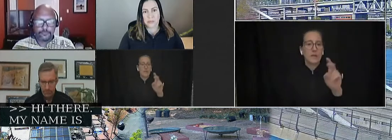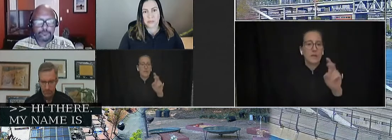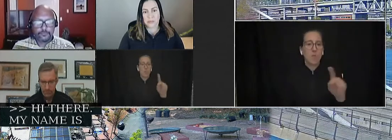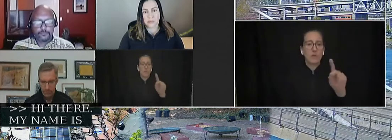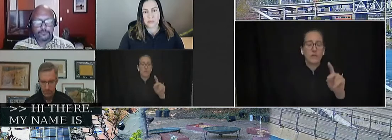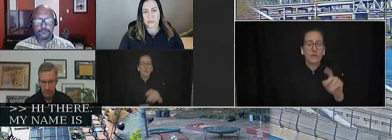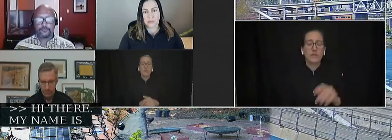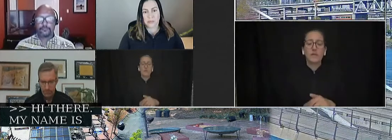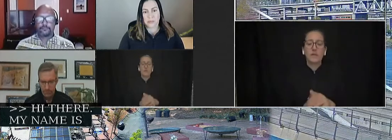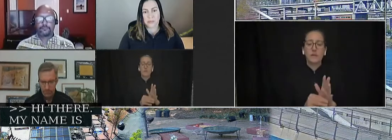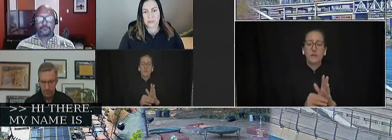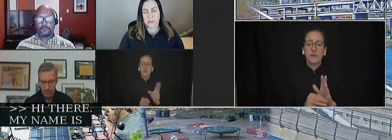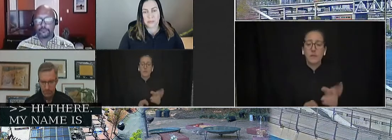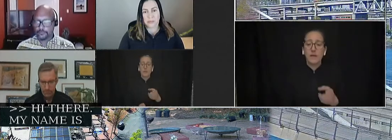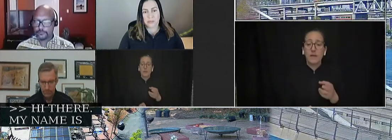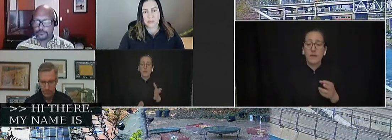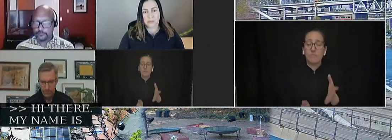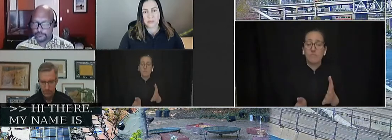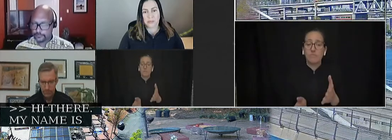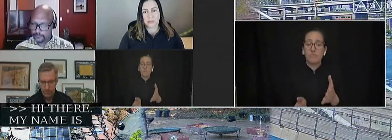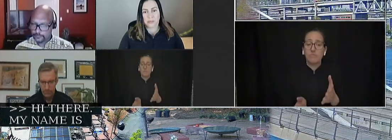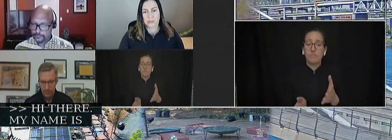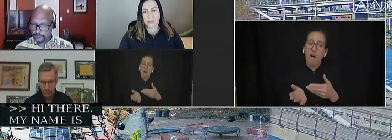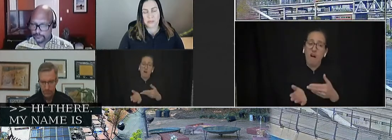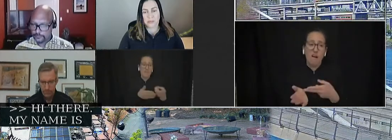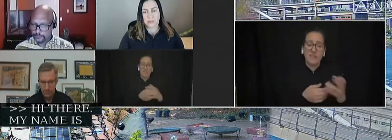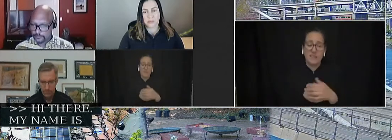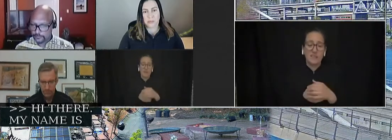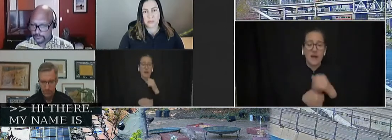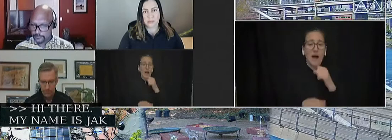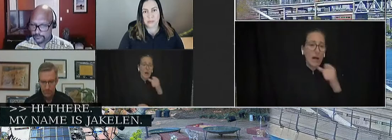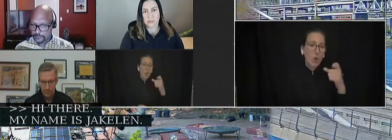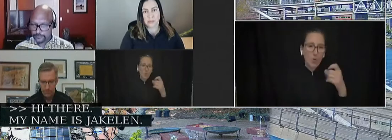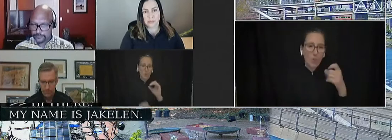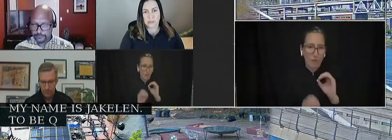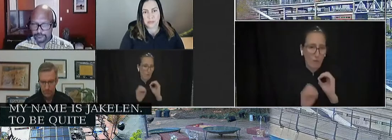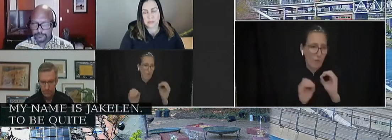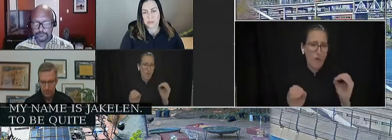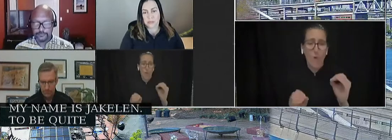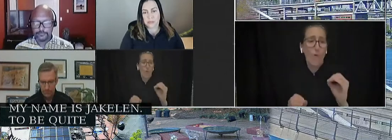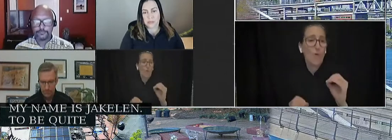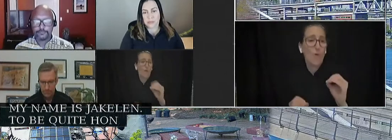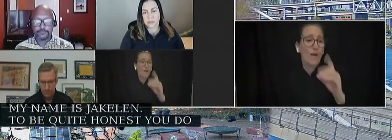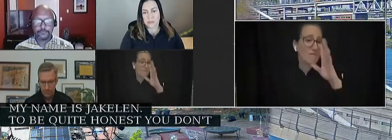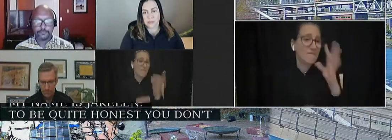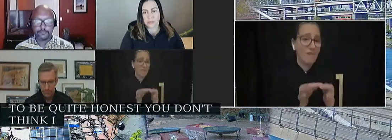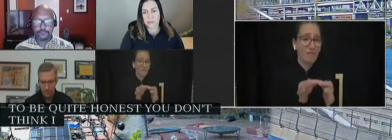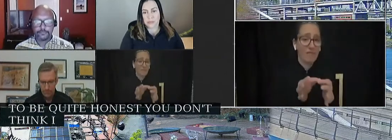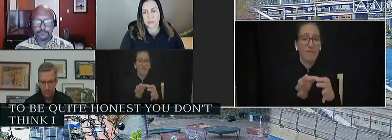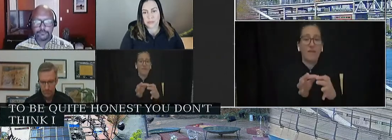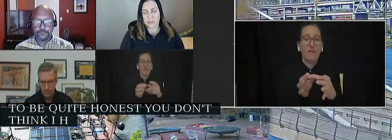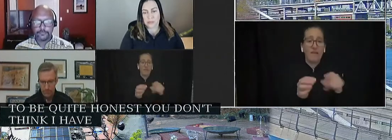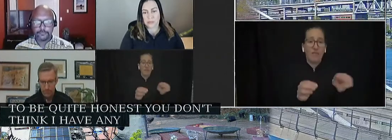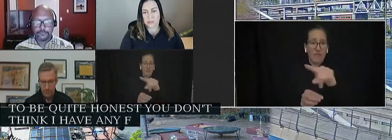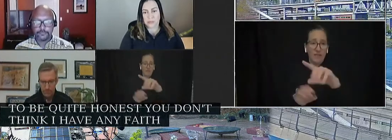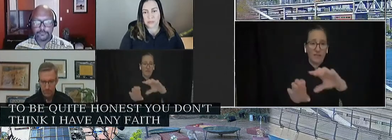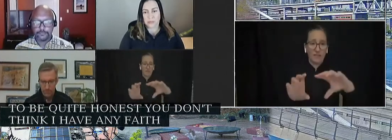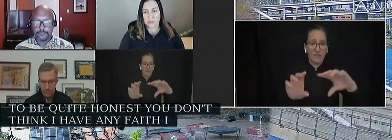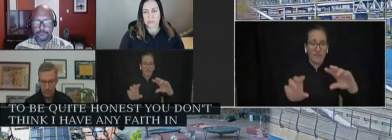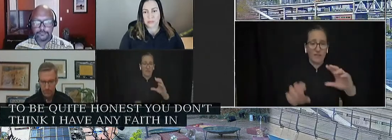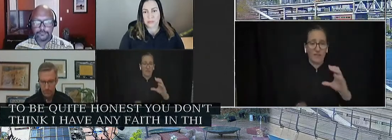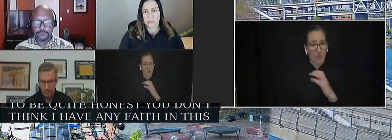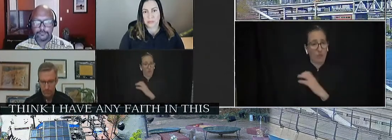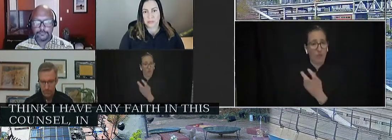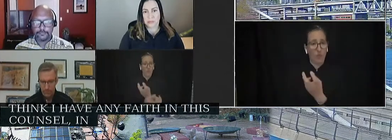I don't think I have any faith in this council, in our mayor, Ted. I don't trust you.